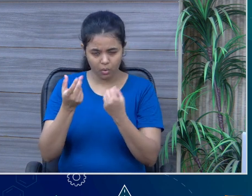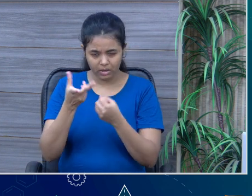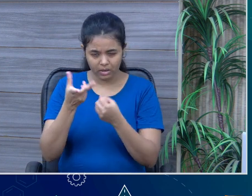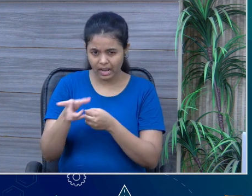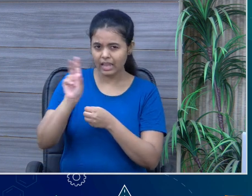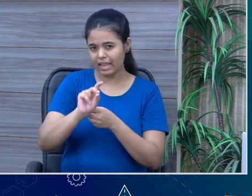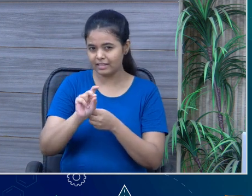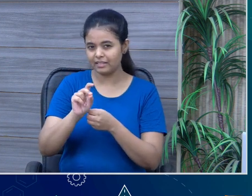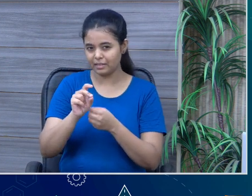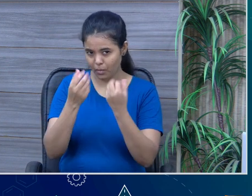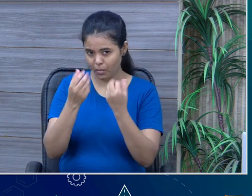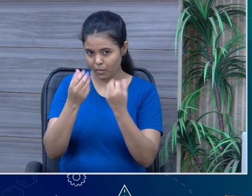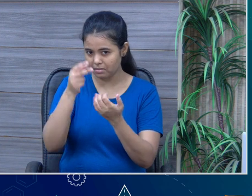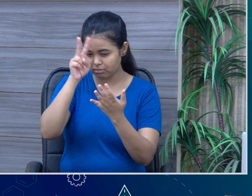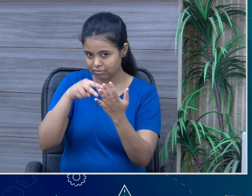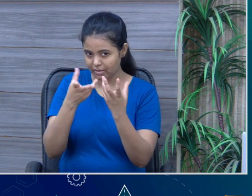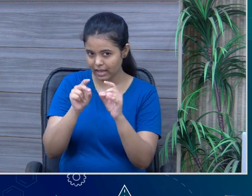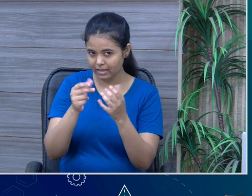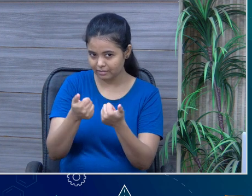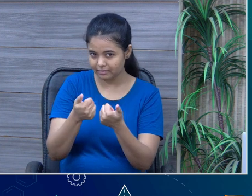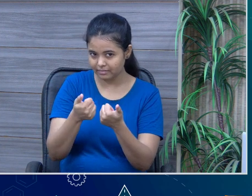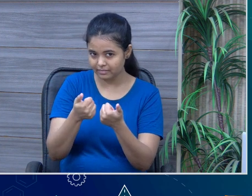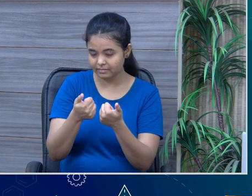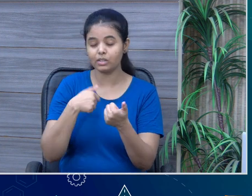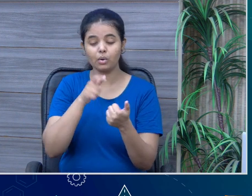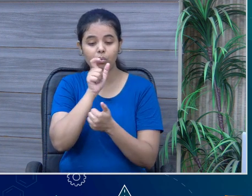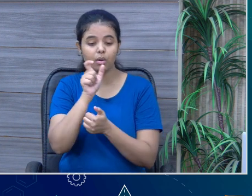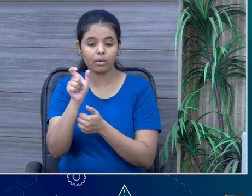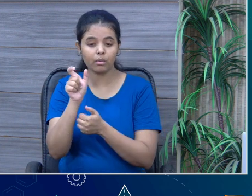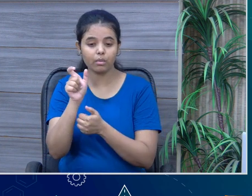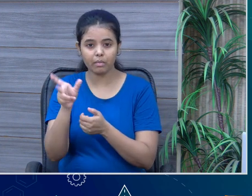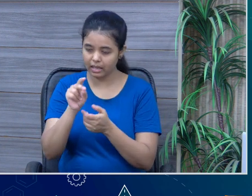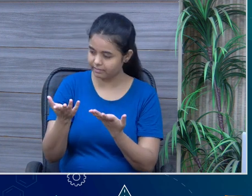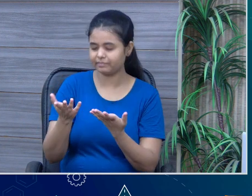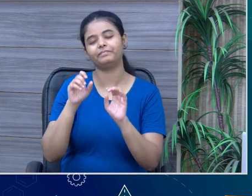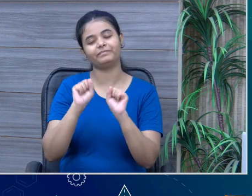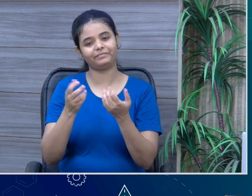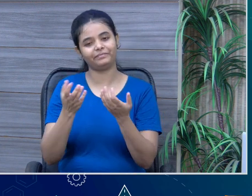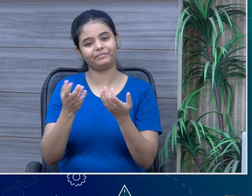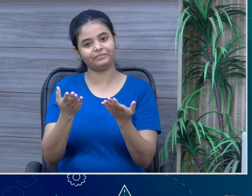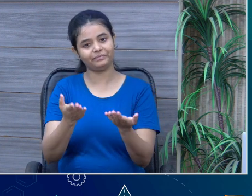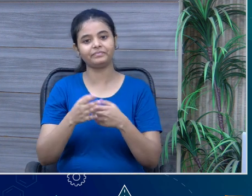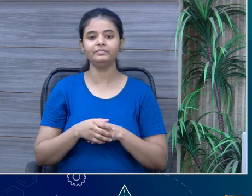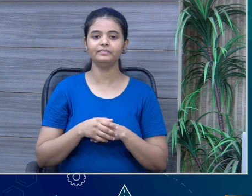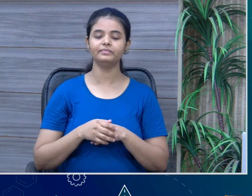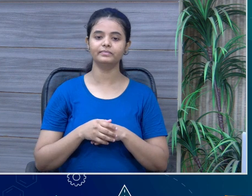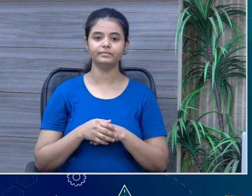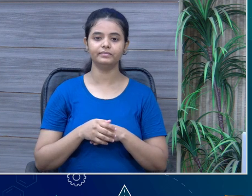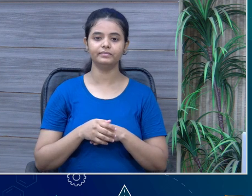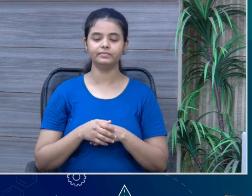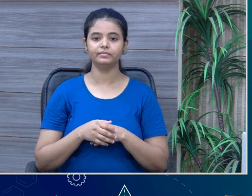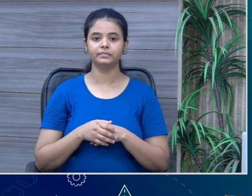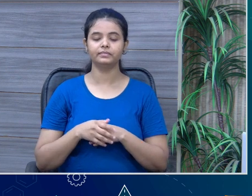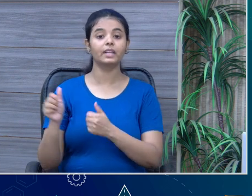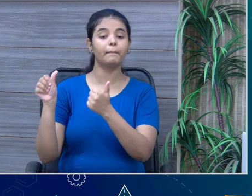again for our viewers and let them know each and every word once again? Sure, sure, sure then. Let's just see the